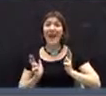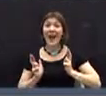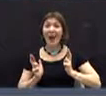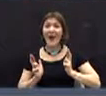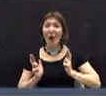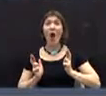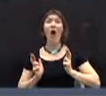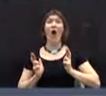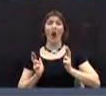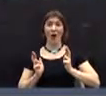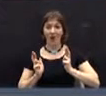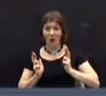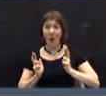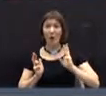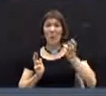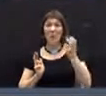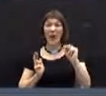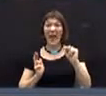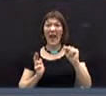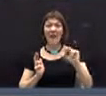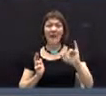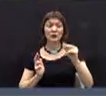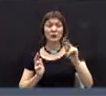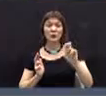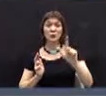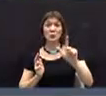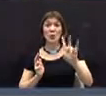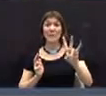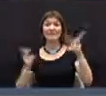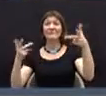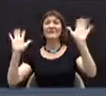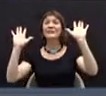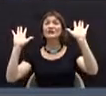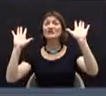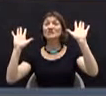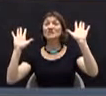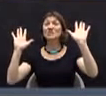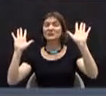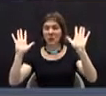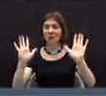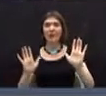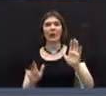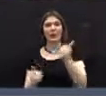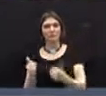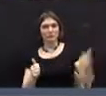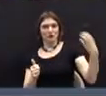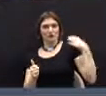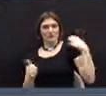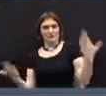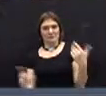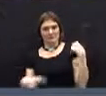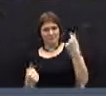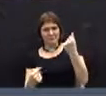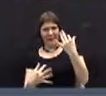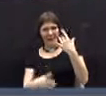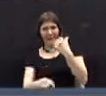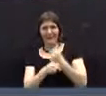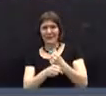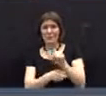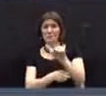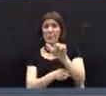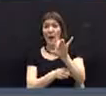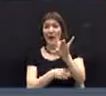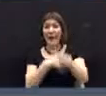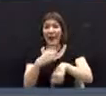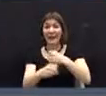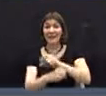effective June 27th. Chief Wren has been with the Brattleboro Police Department for 28